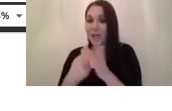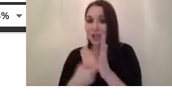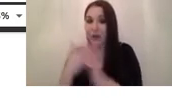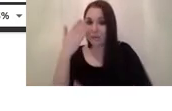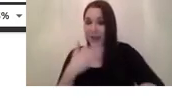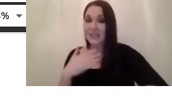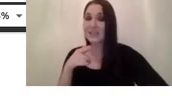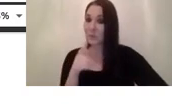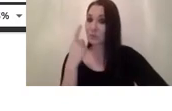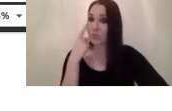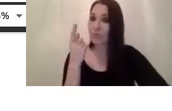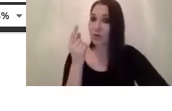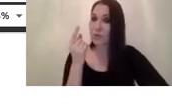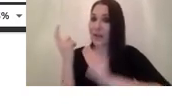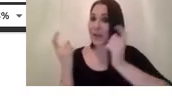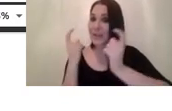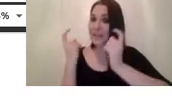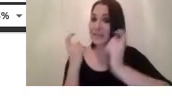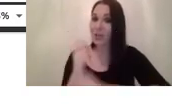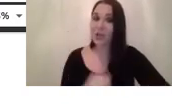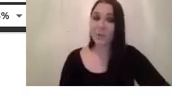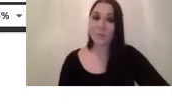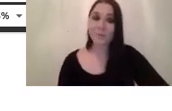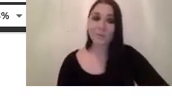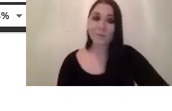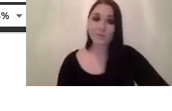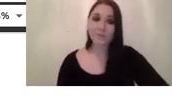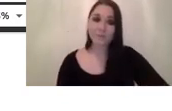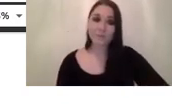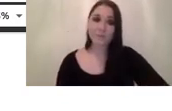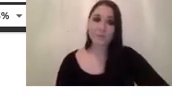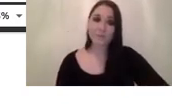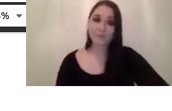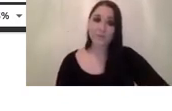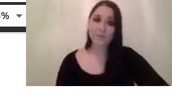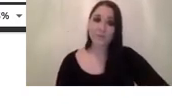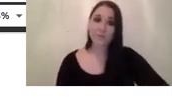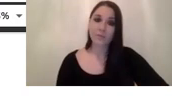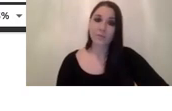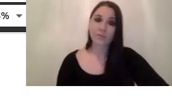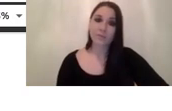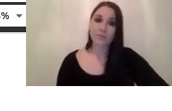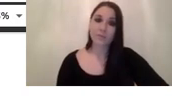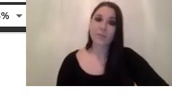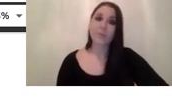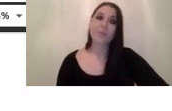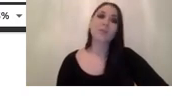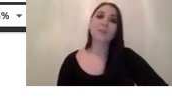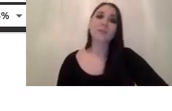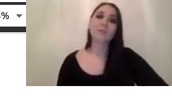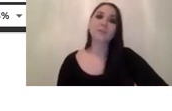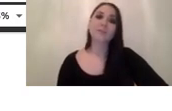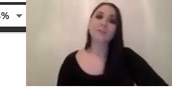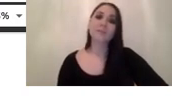another interface uh although it's uh categorized inside the the serial interfaces